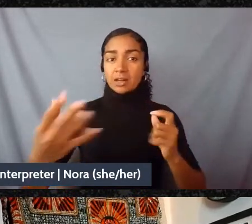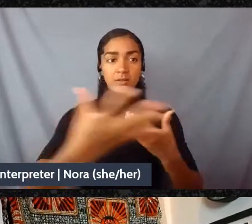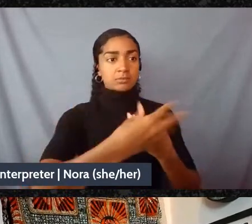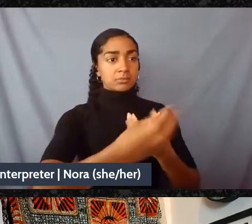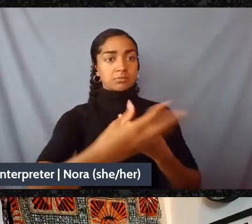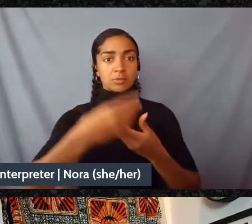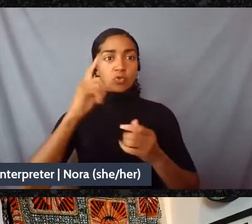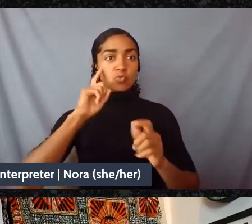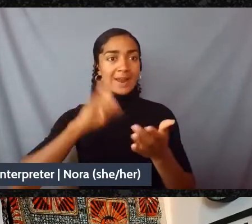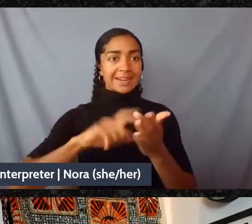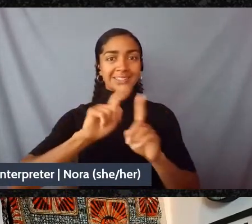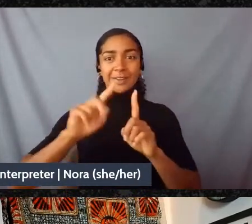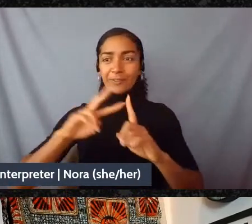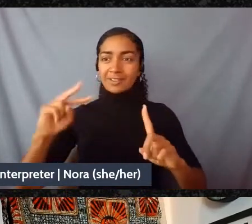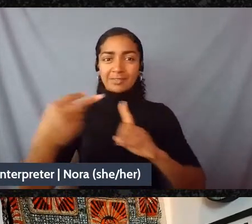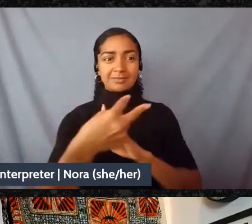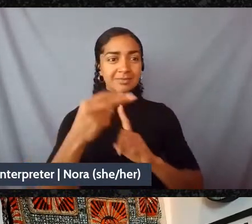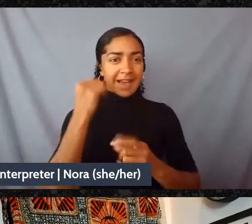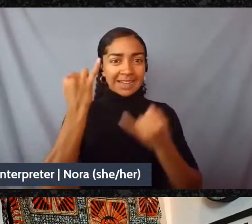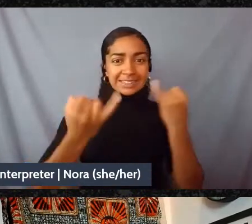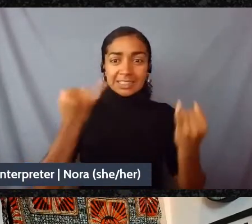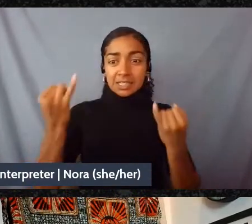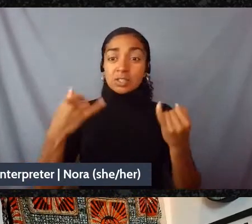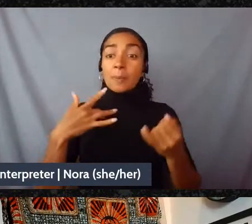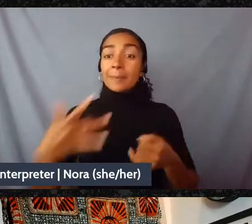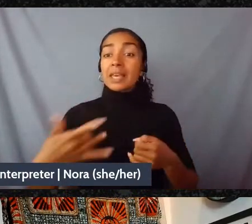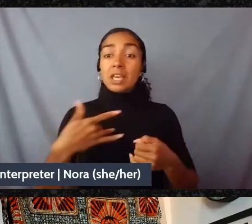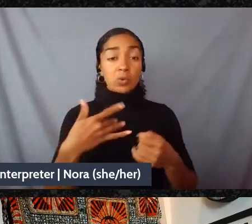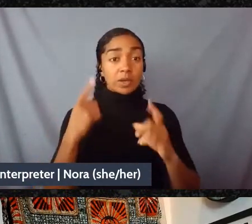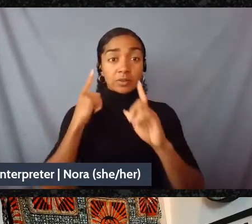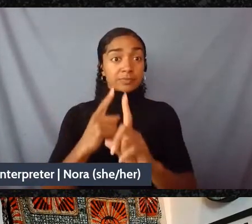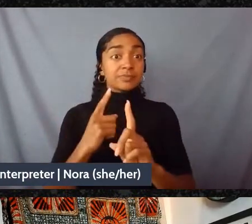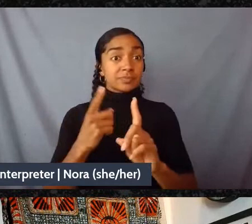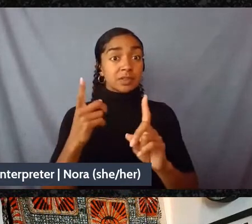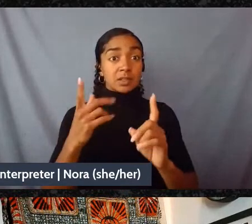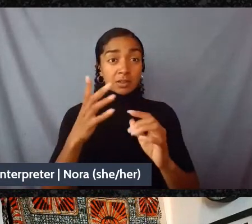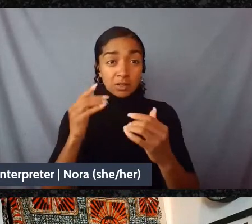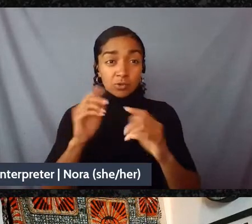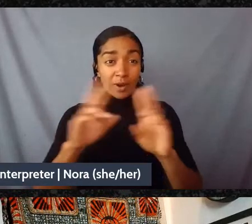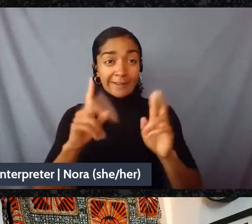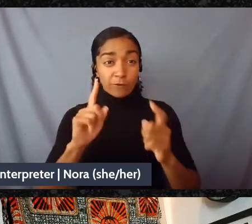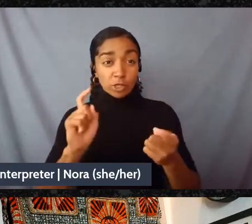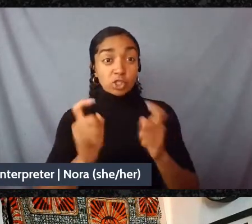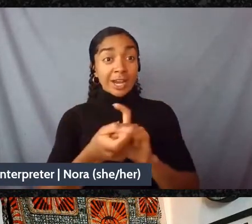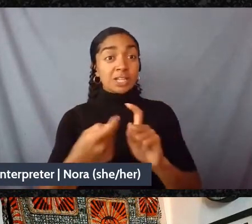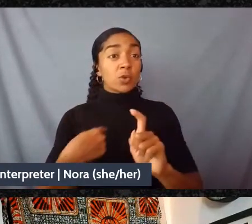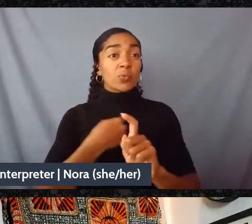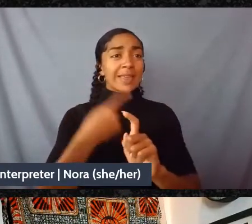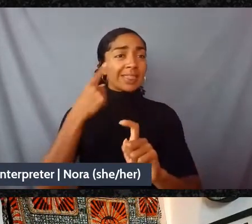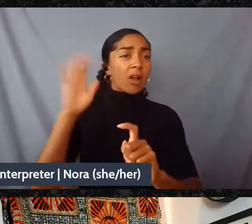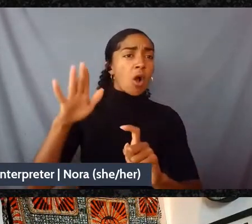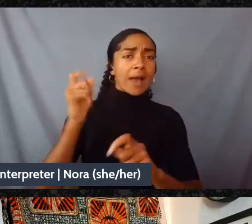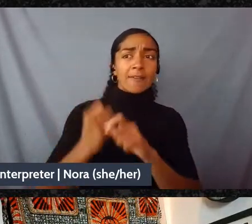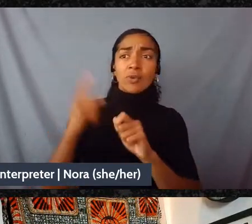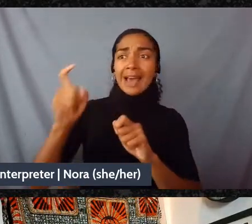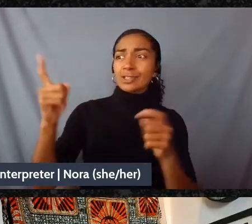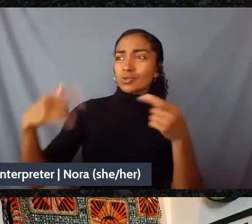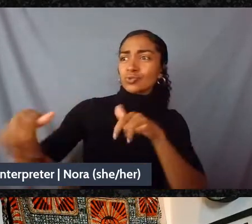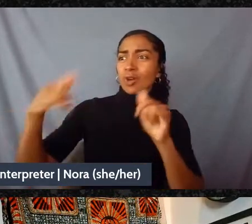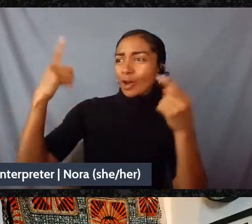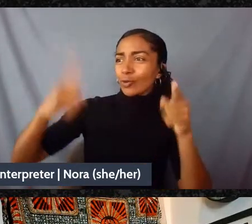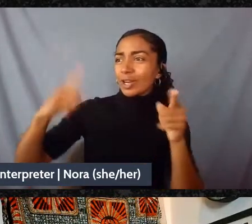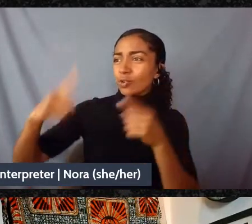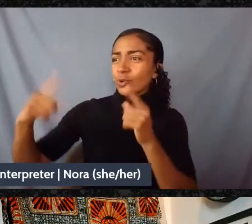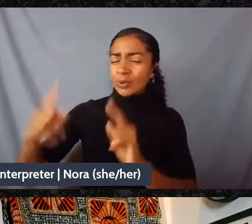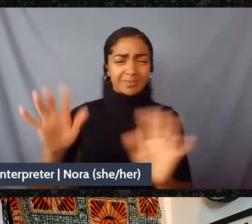we reach some place of change and it's like, wait, everyone has to have the same idea now, which never happens because we're a biodiverse species in a biodiverse world. So